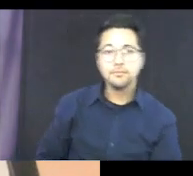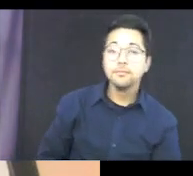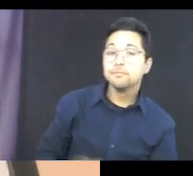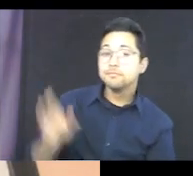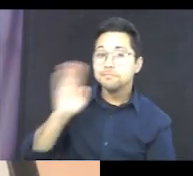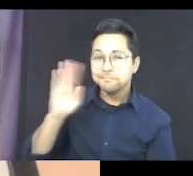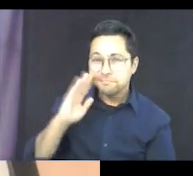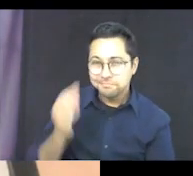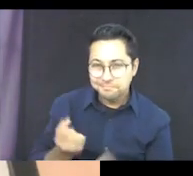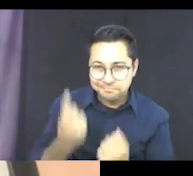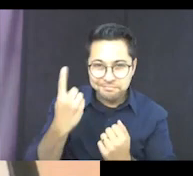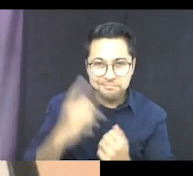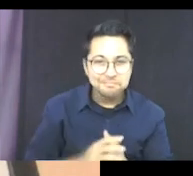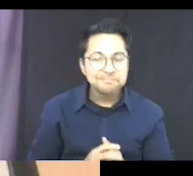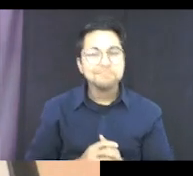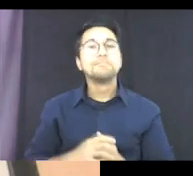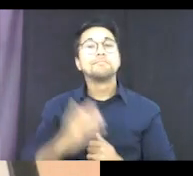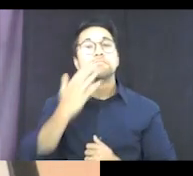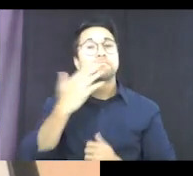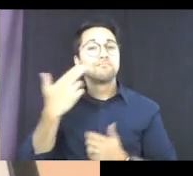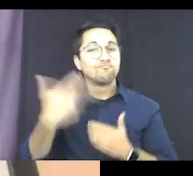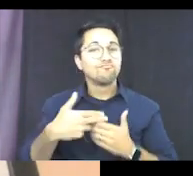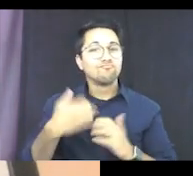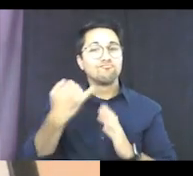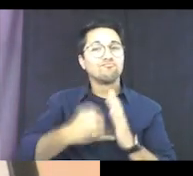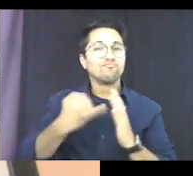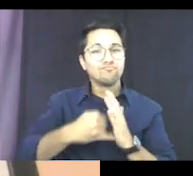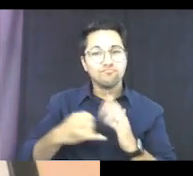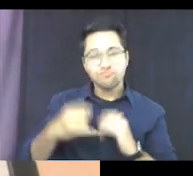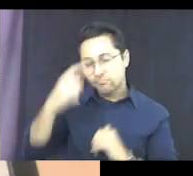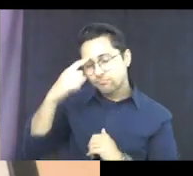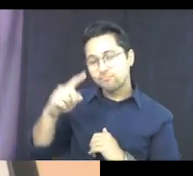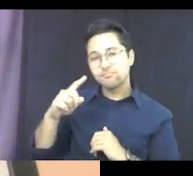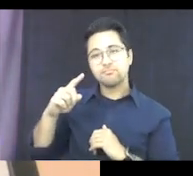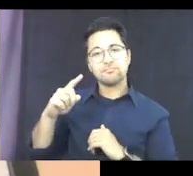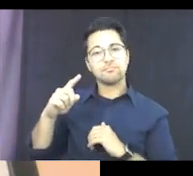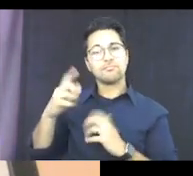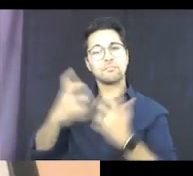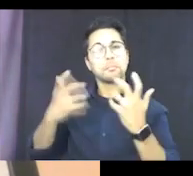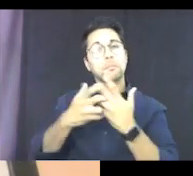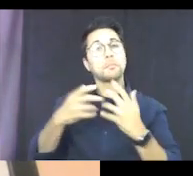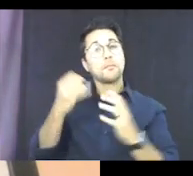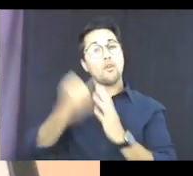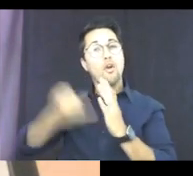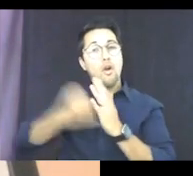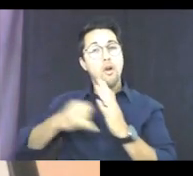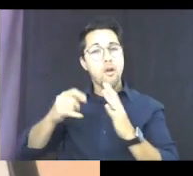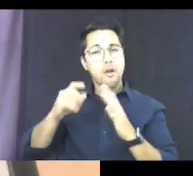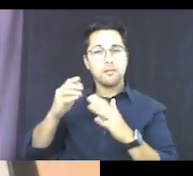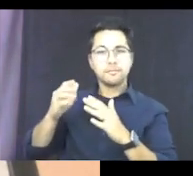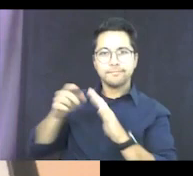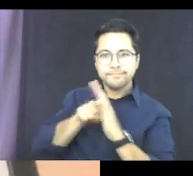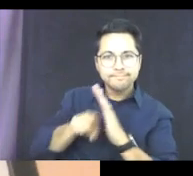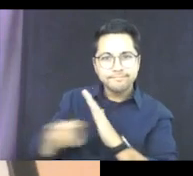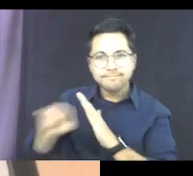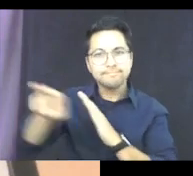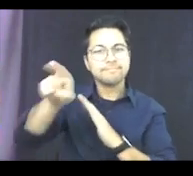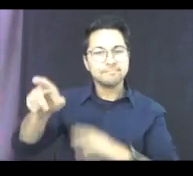Hi, everyone. Thanks for joining Arts for All Florida for our adapted art exploration. Let me share my screen real quick.